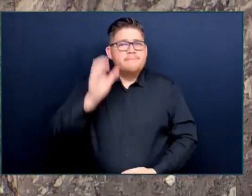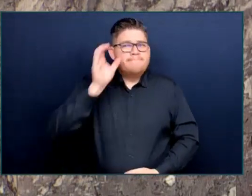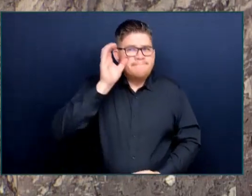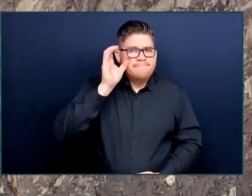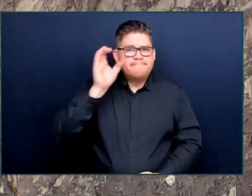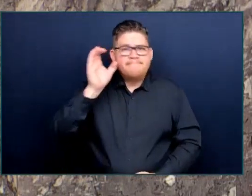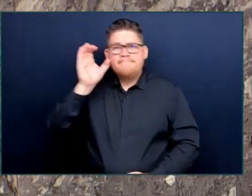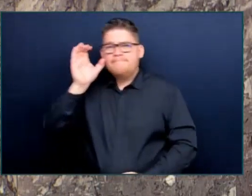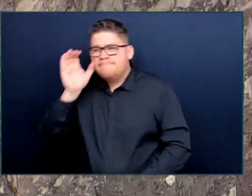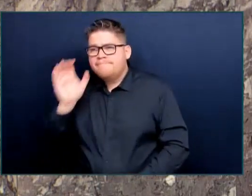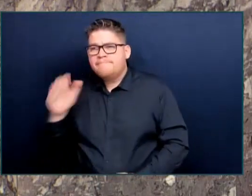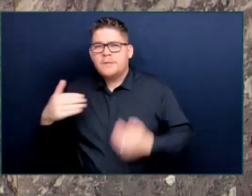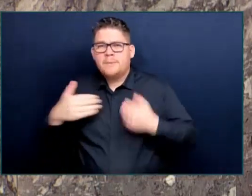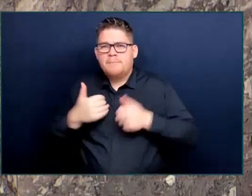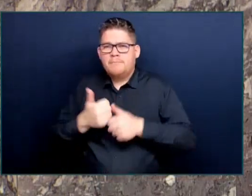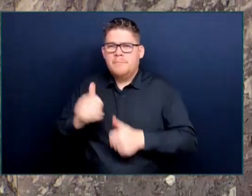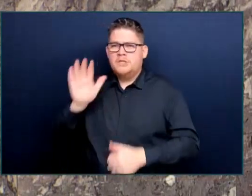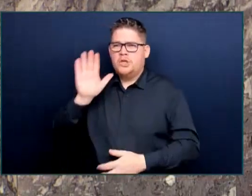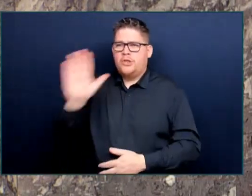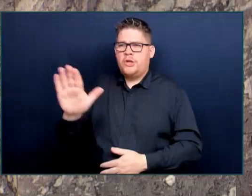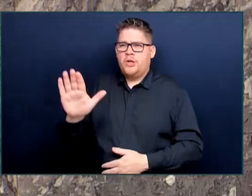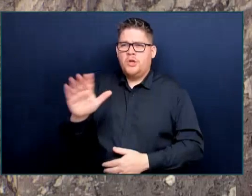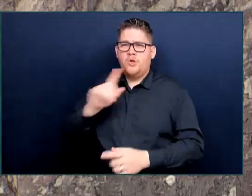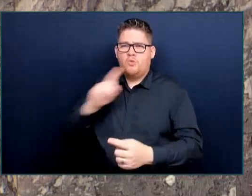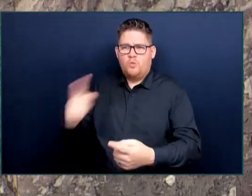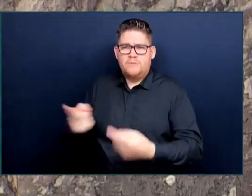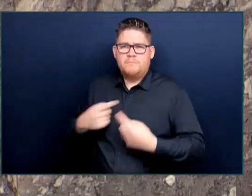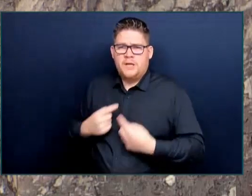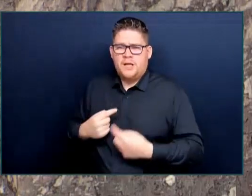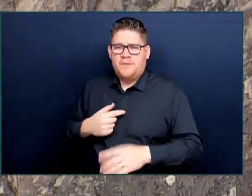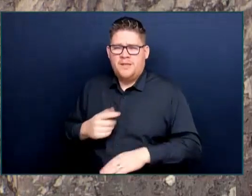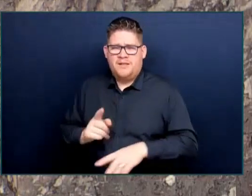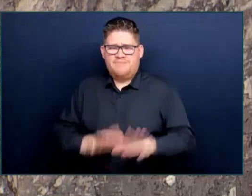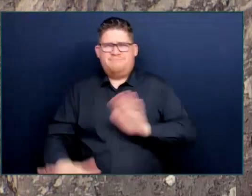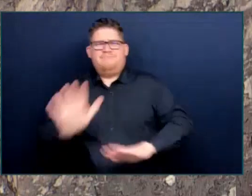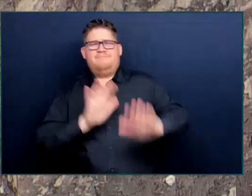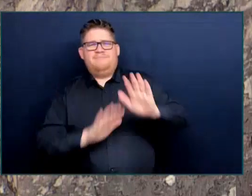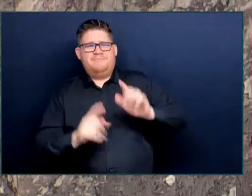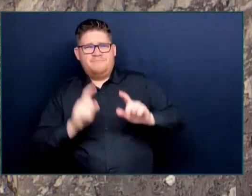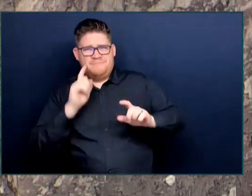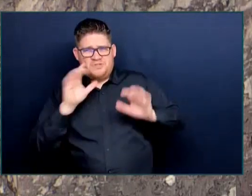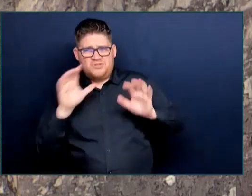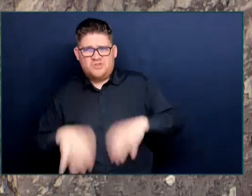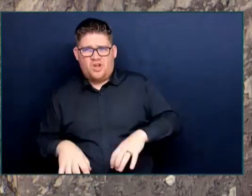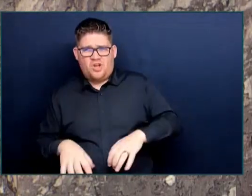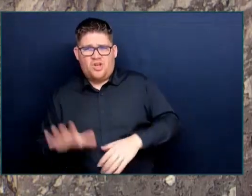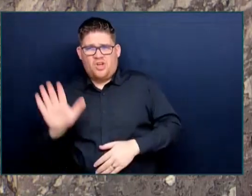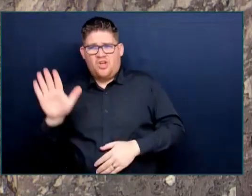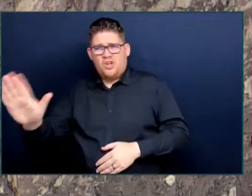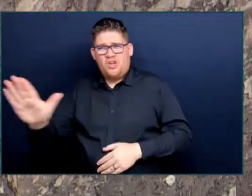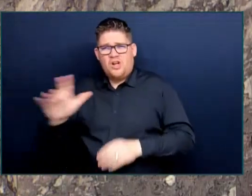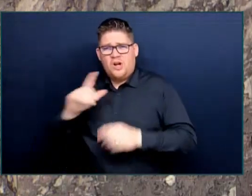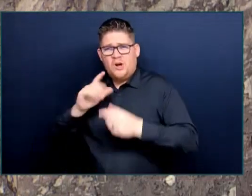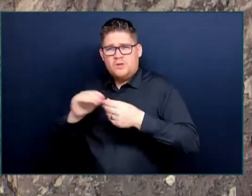by the fact that it's just, in his words, always someone else's fault for this government.